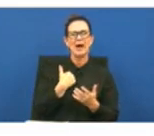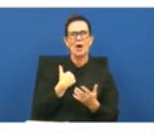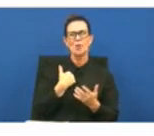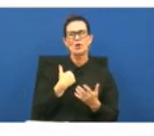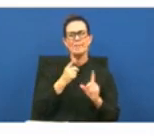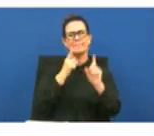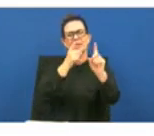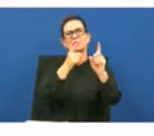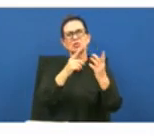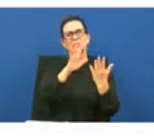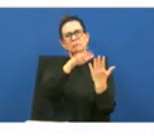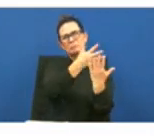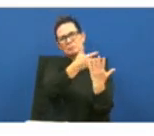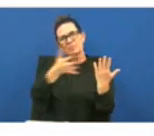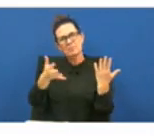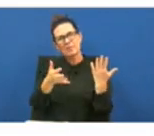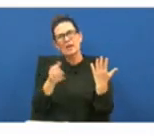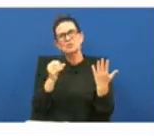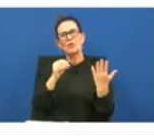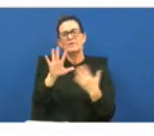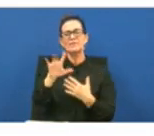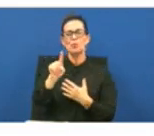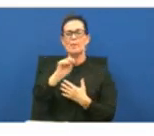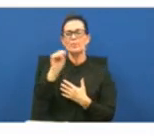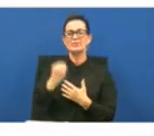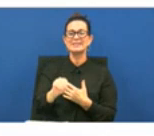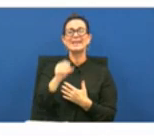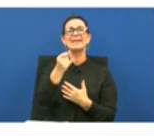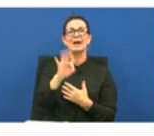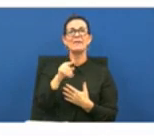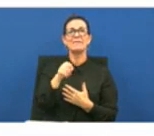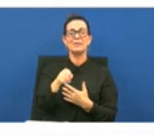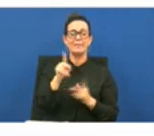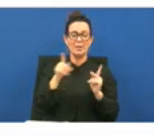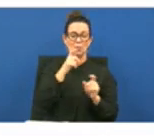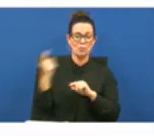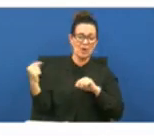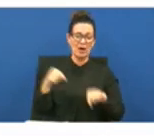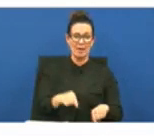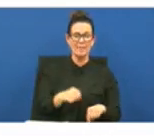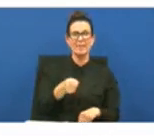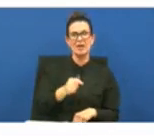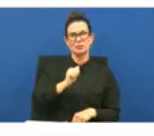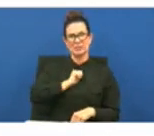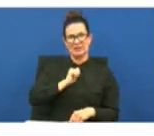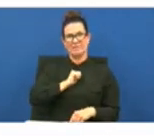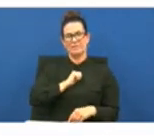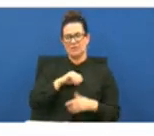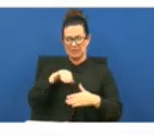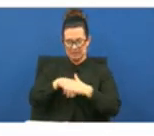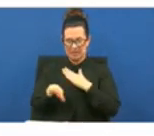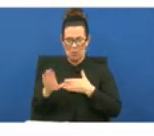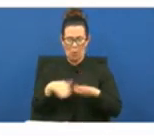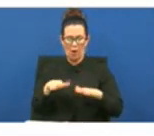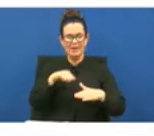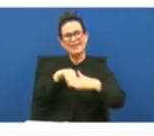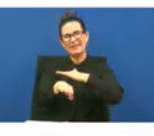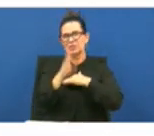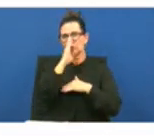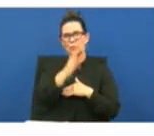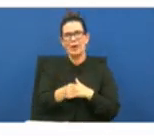about 51 of the individuals who come to the bridge center that are admitted are self they come in as walk-ins directly